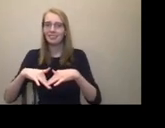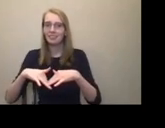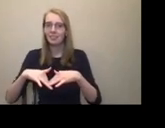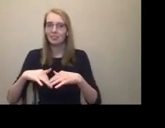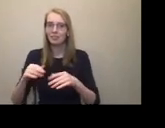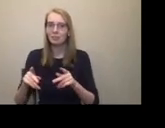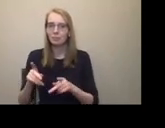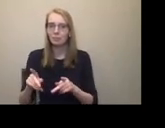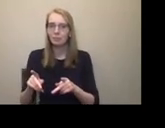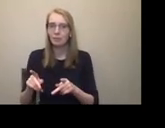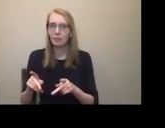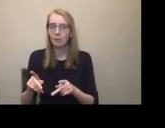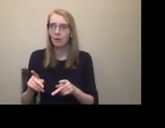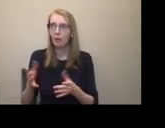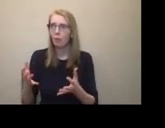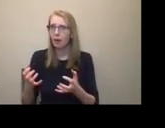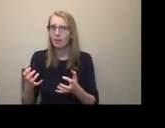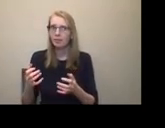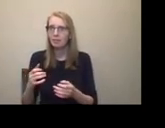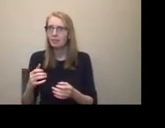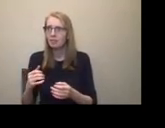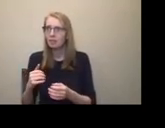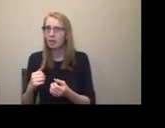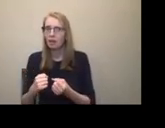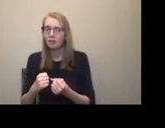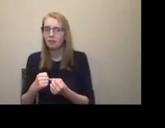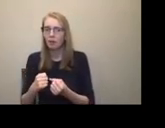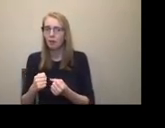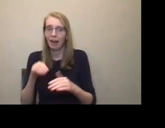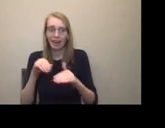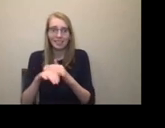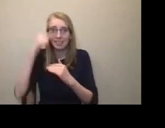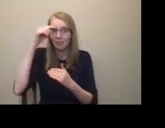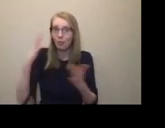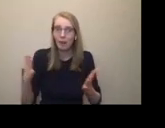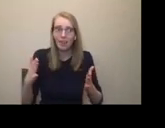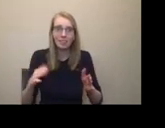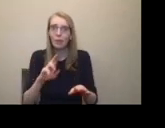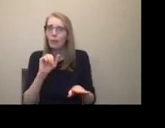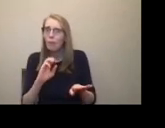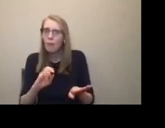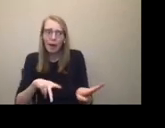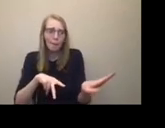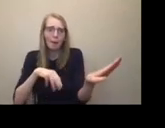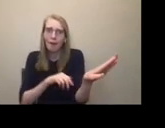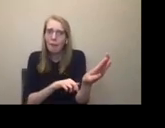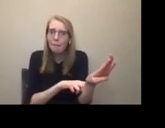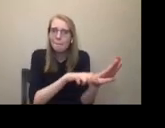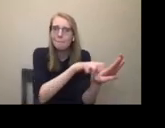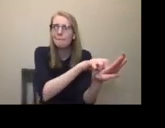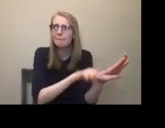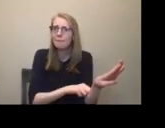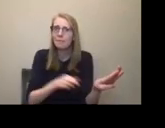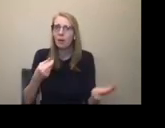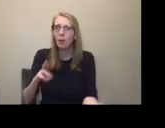ramps, it's not for ground transportation, it's access to an elder, and it's the ability to smudge in a venue. And those are access concerns for